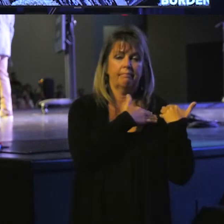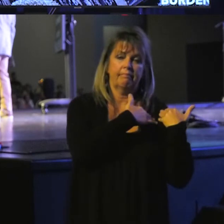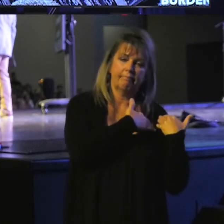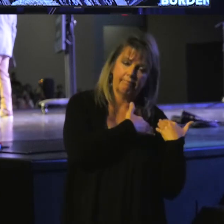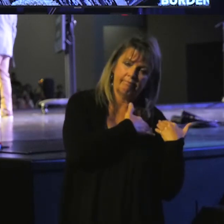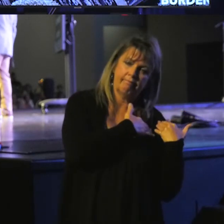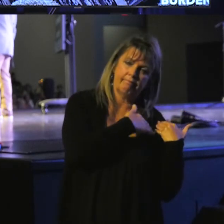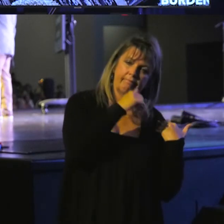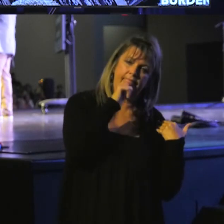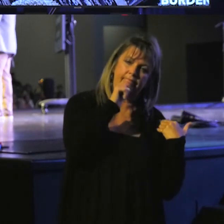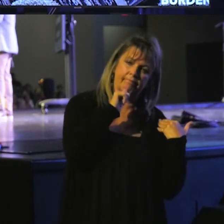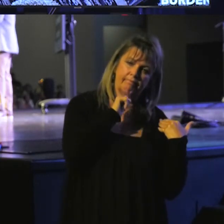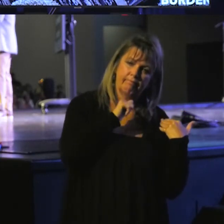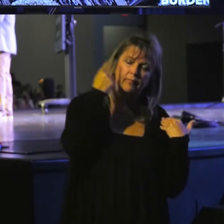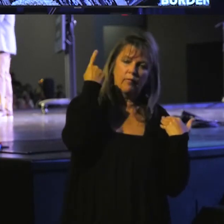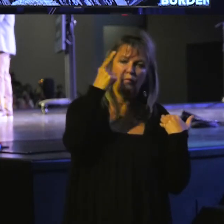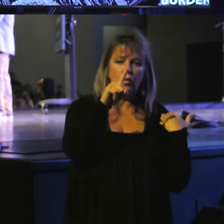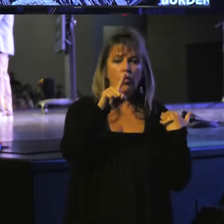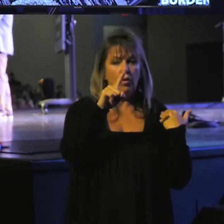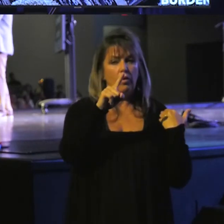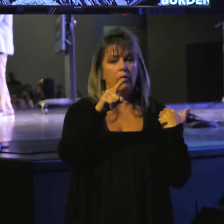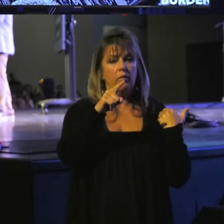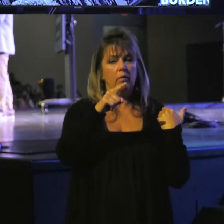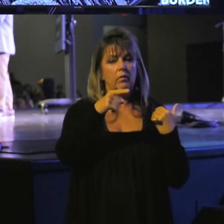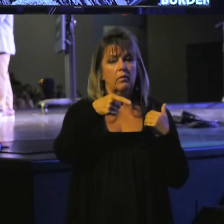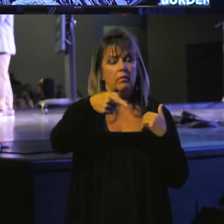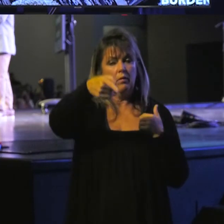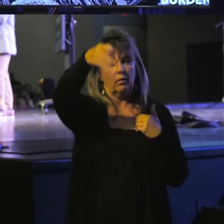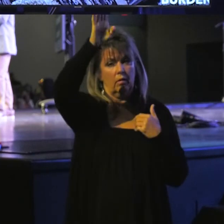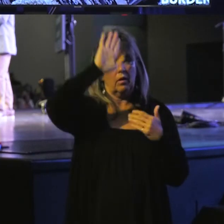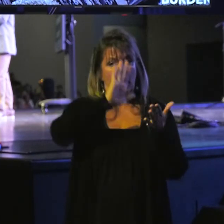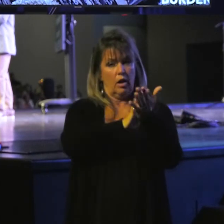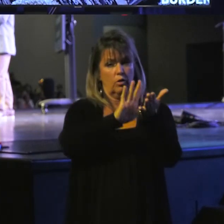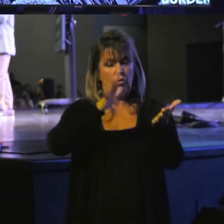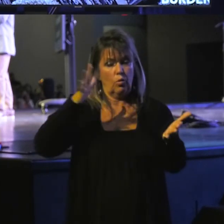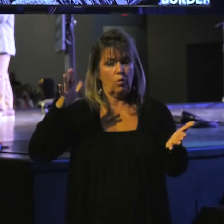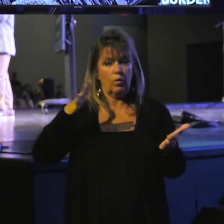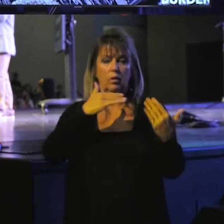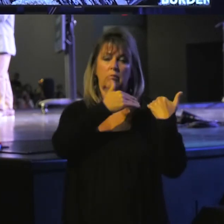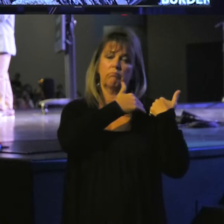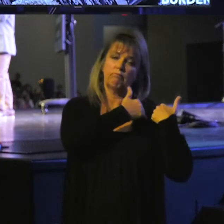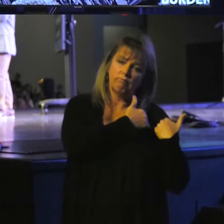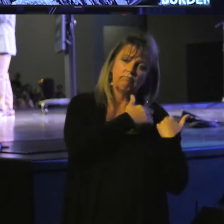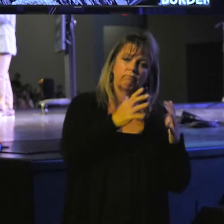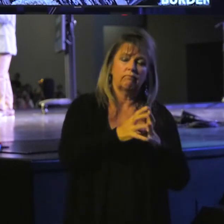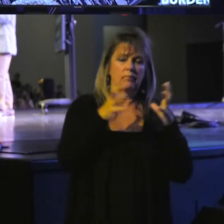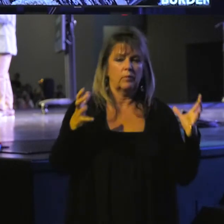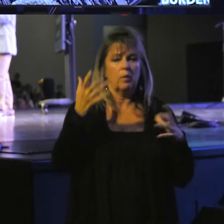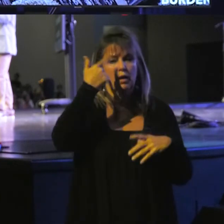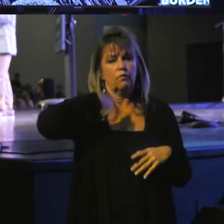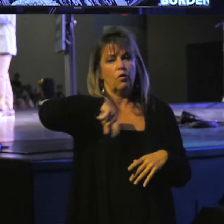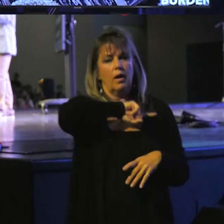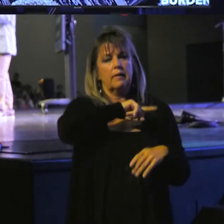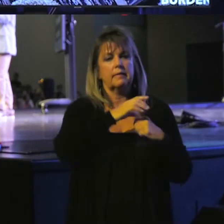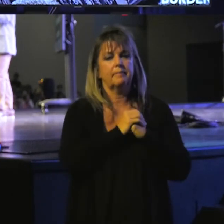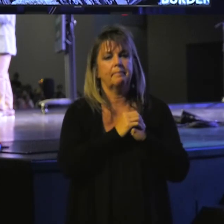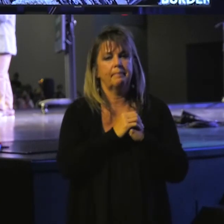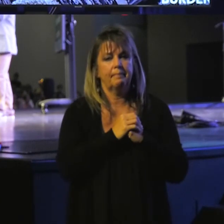burden for the one who bore so much for us.